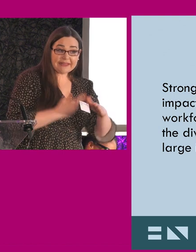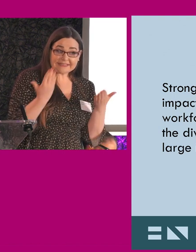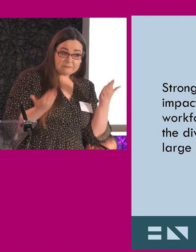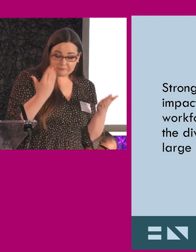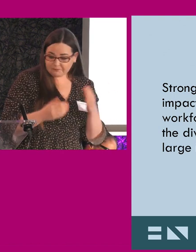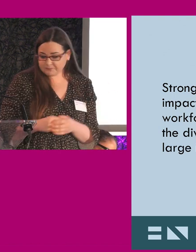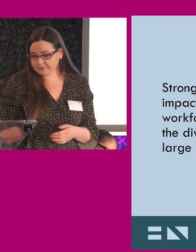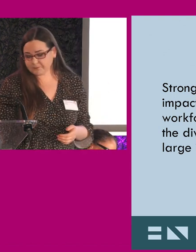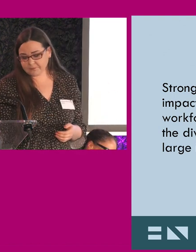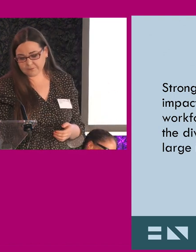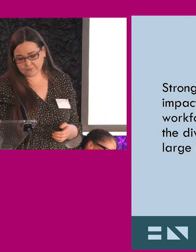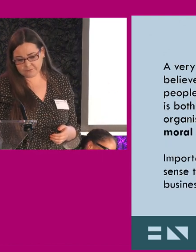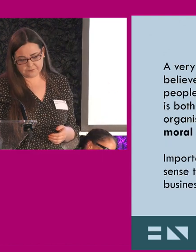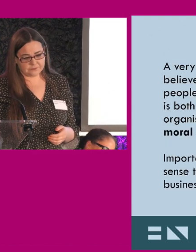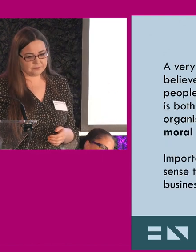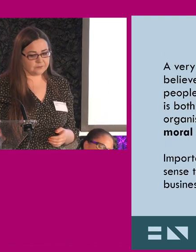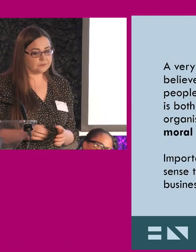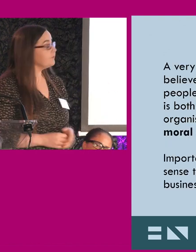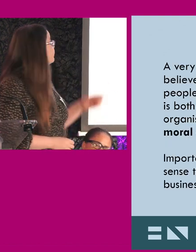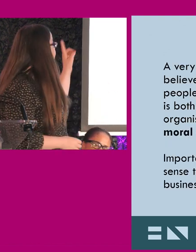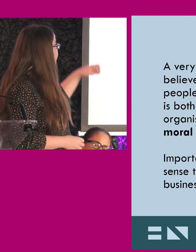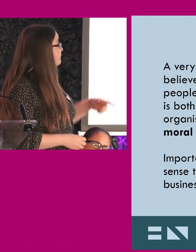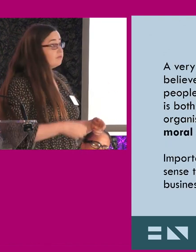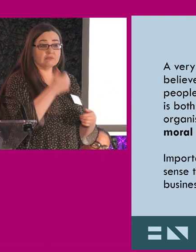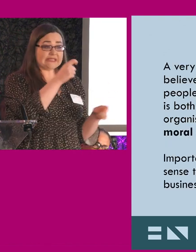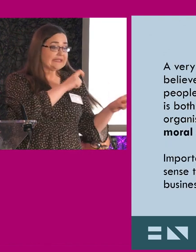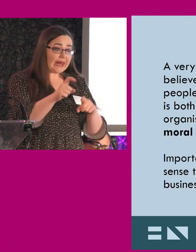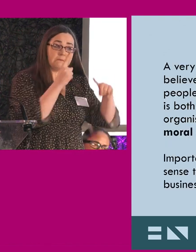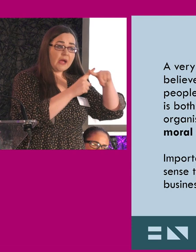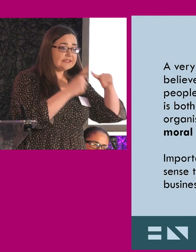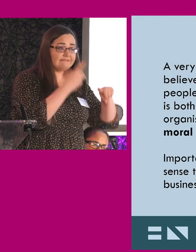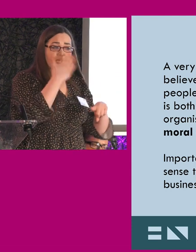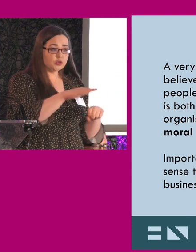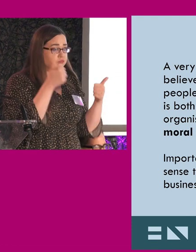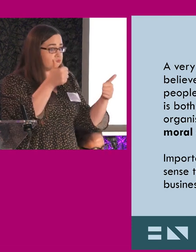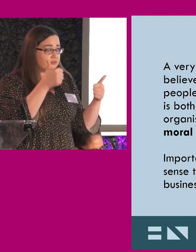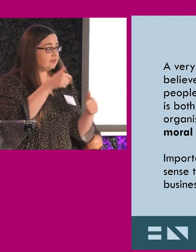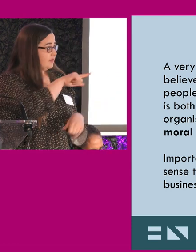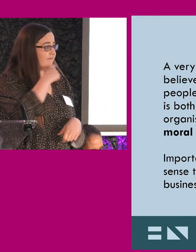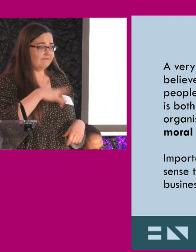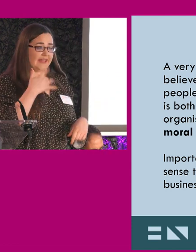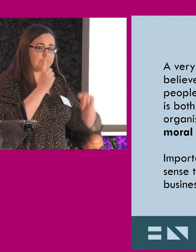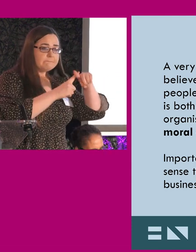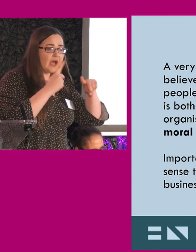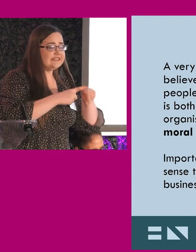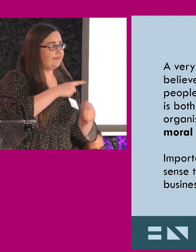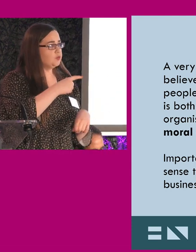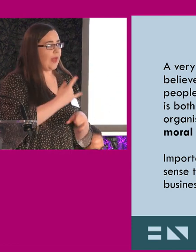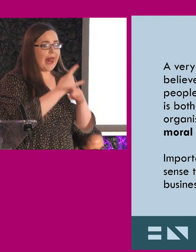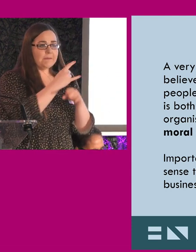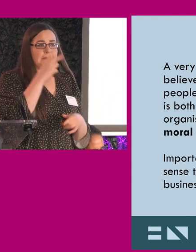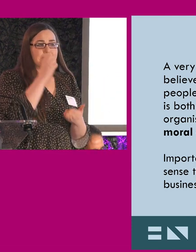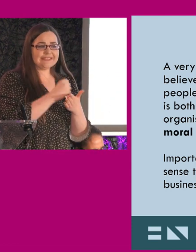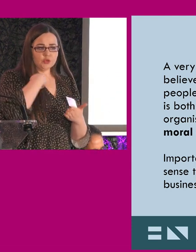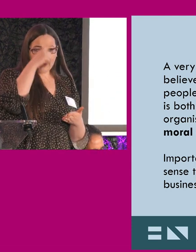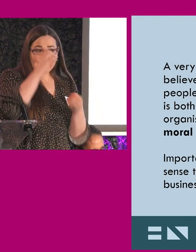And when you talk about the disabilities perspective, disabled people's perspectives, still, it's been very, a positive attitude has been felt. Everybody